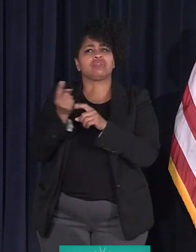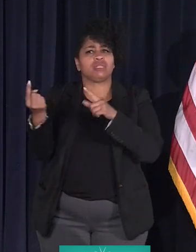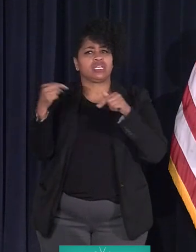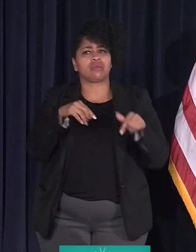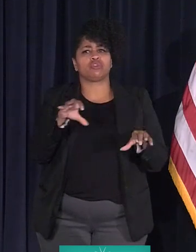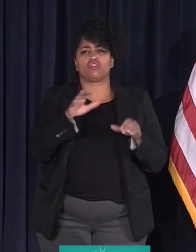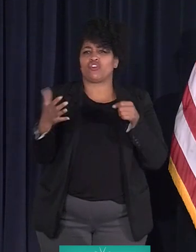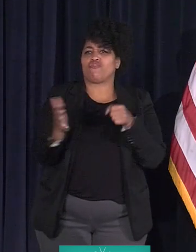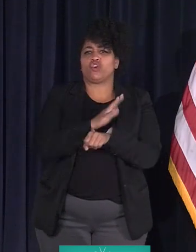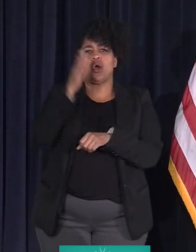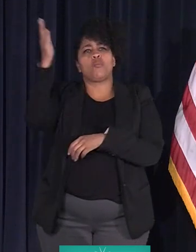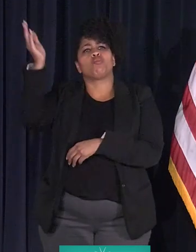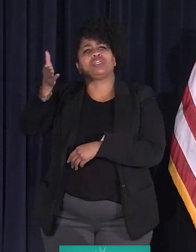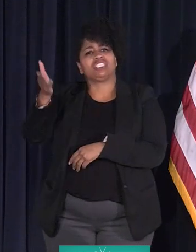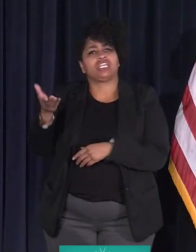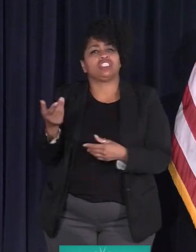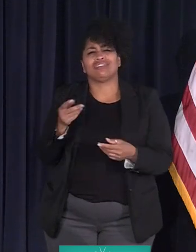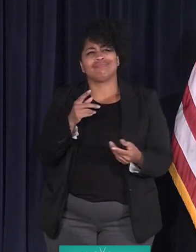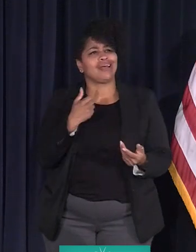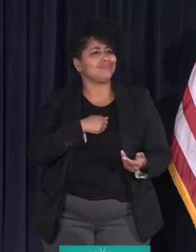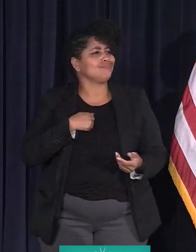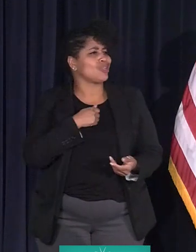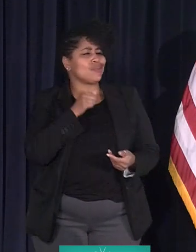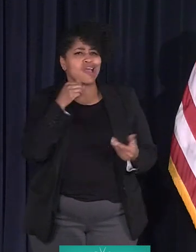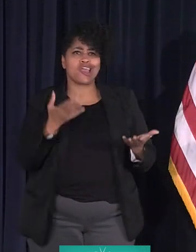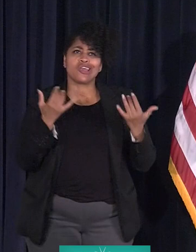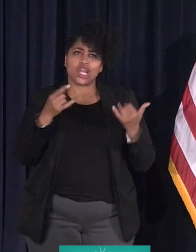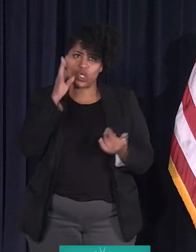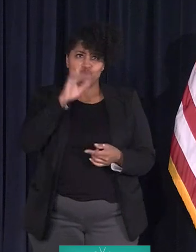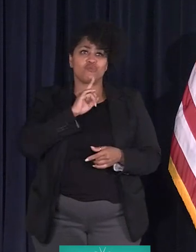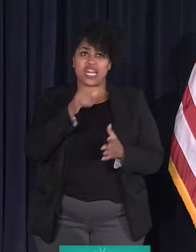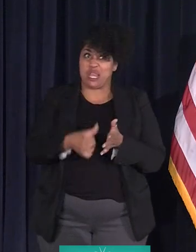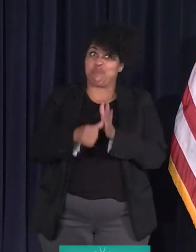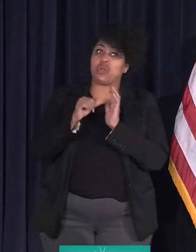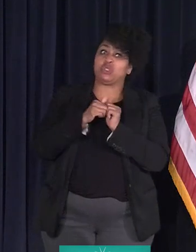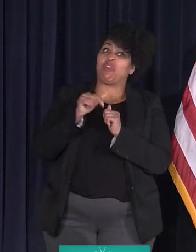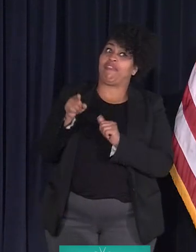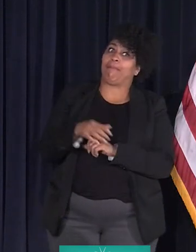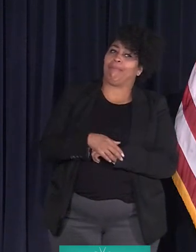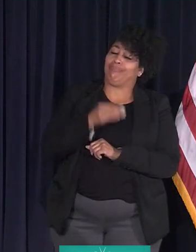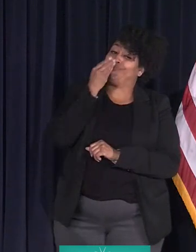the full presentation. And it's too bad he's not here now because you would be very impressed with him.